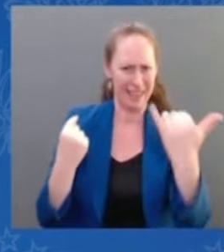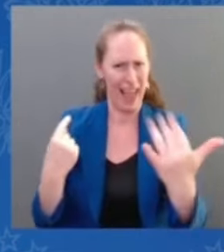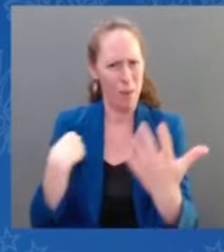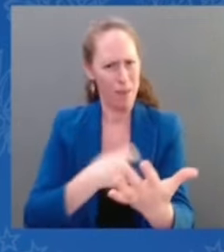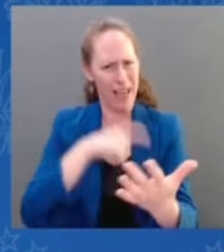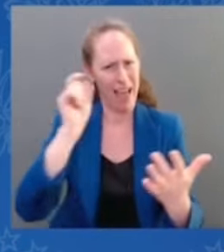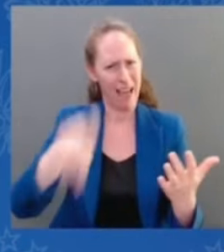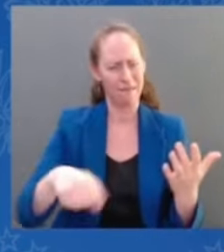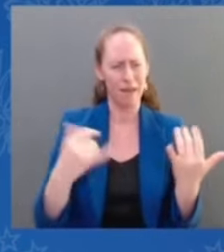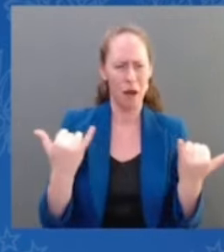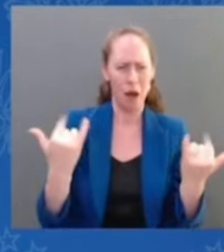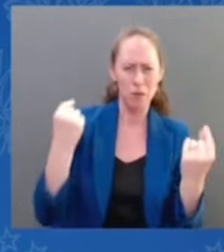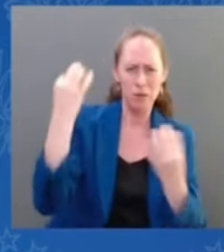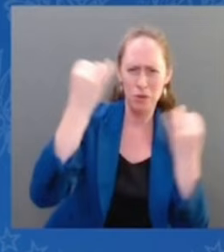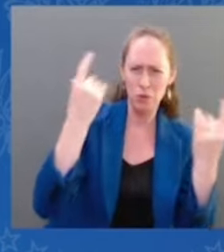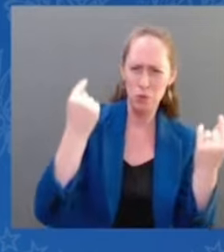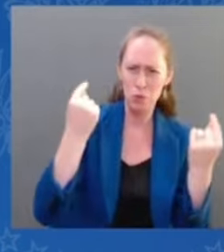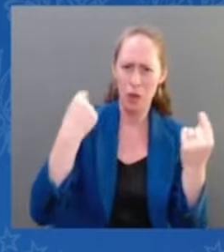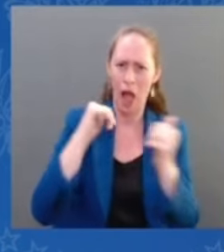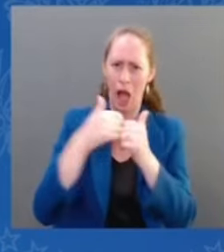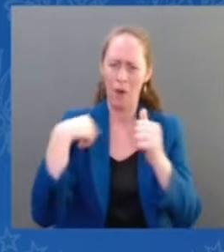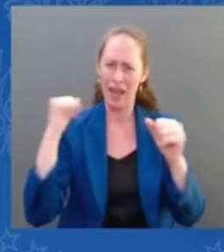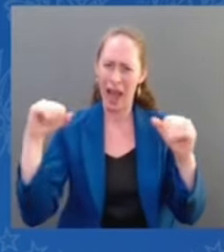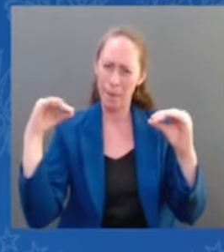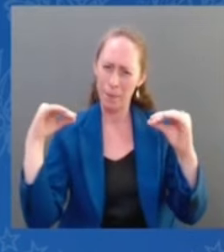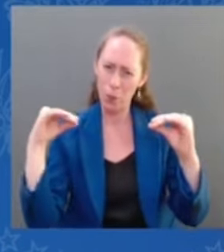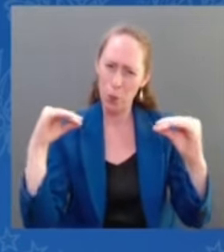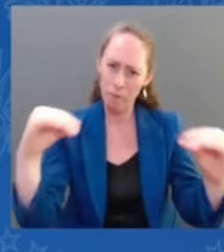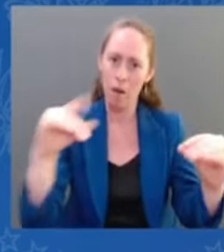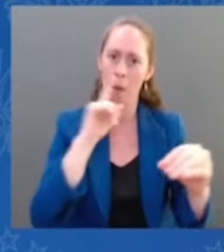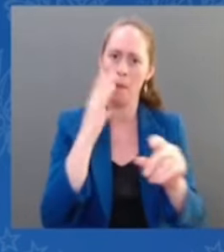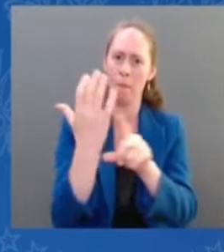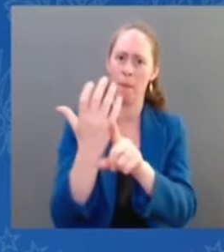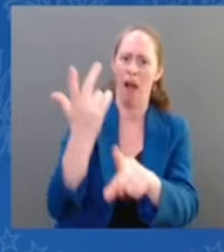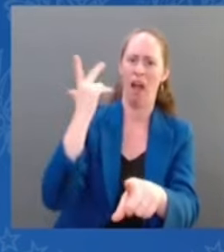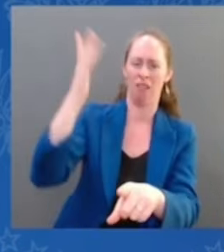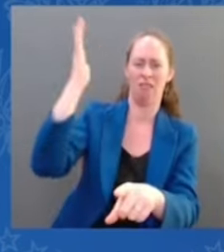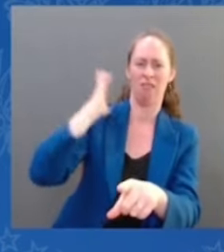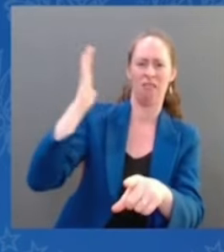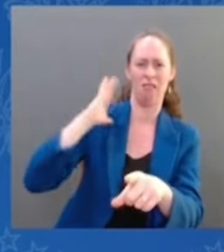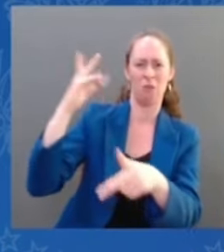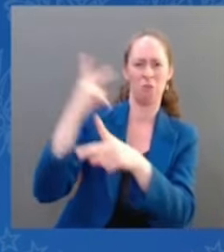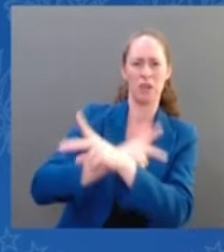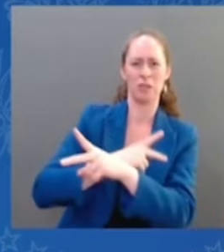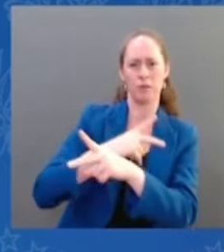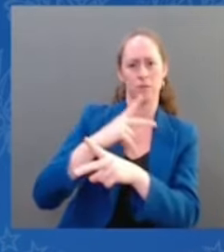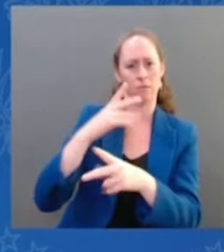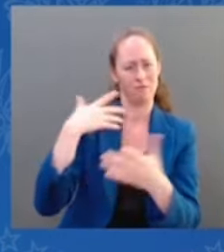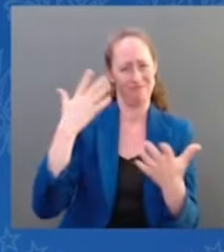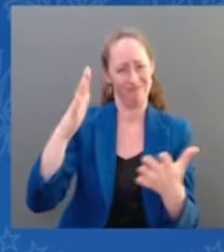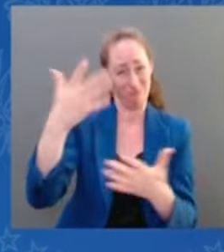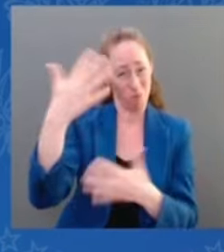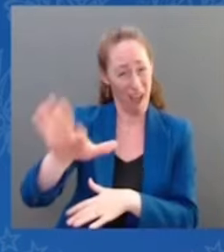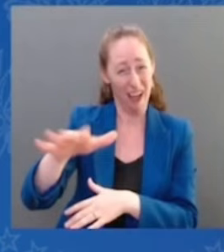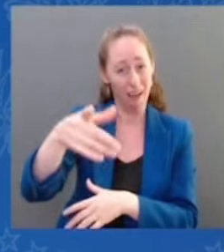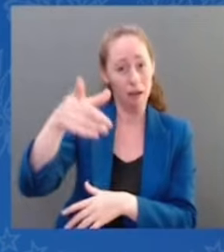parts of our lives and protecting the right of privacy. Yes. Yes.